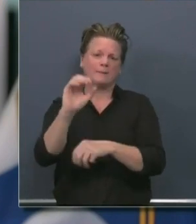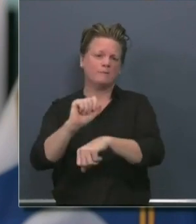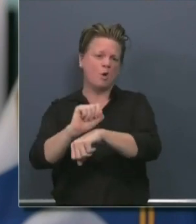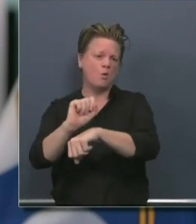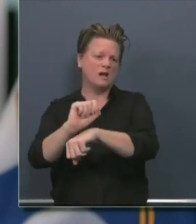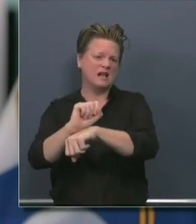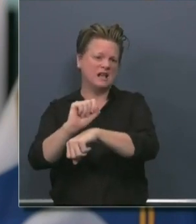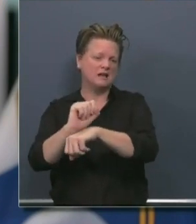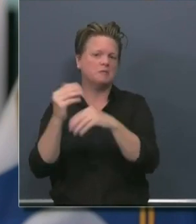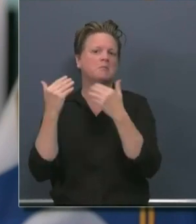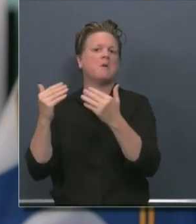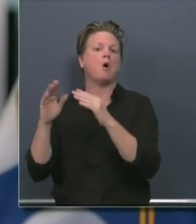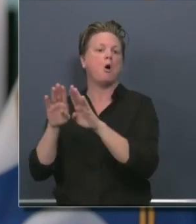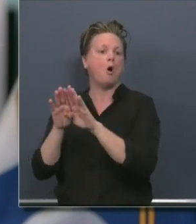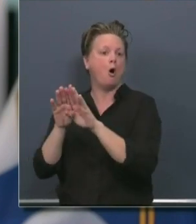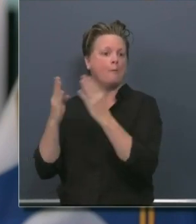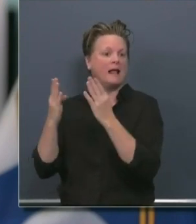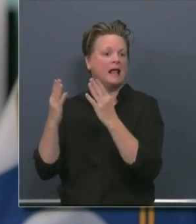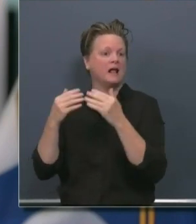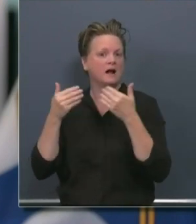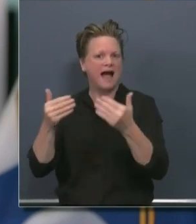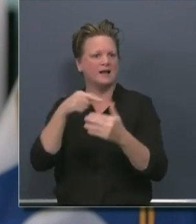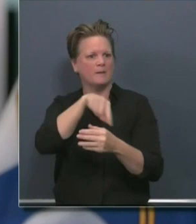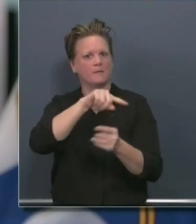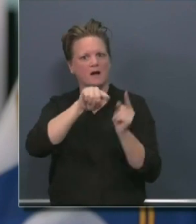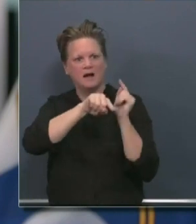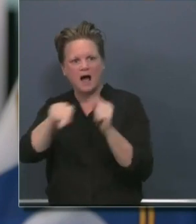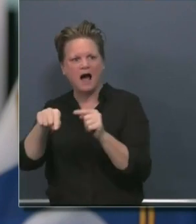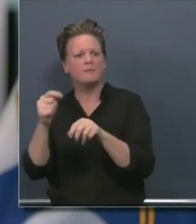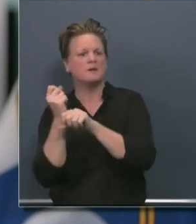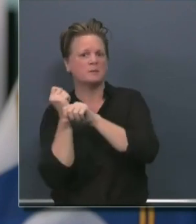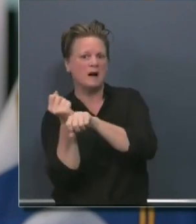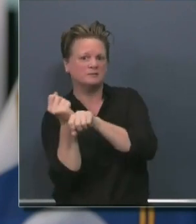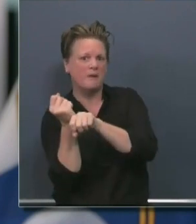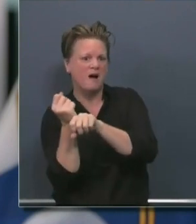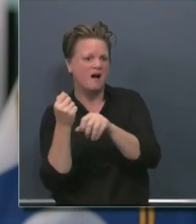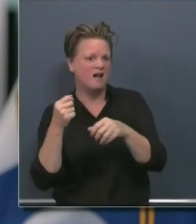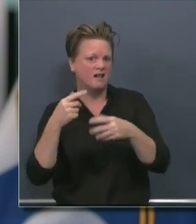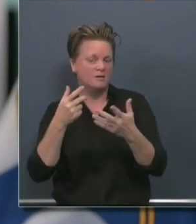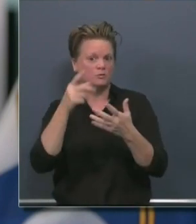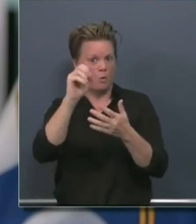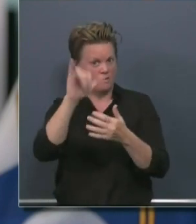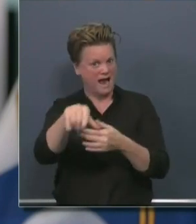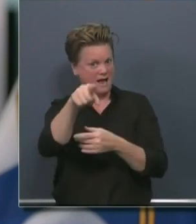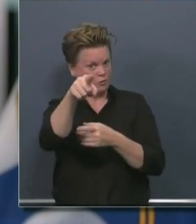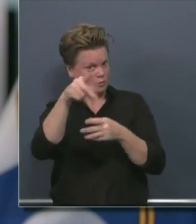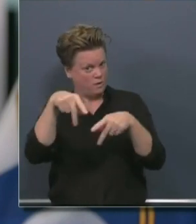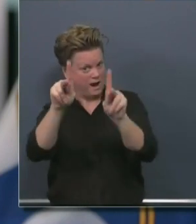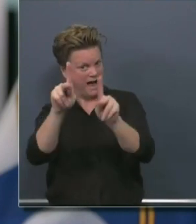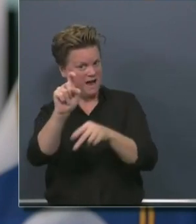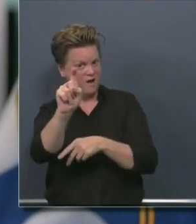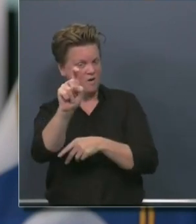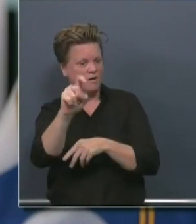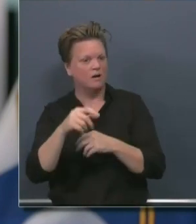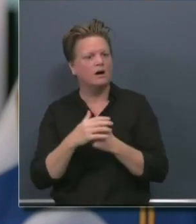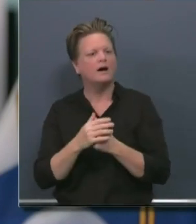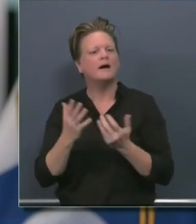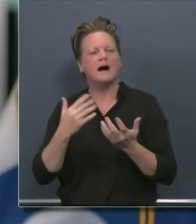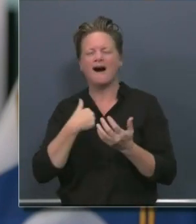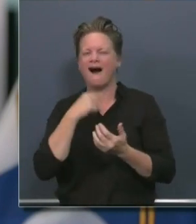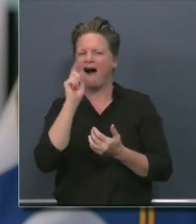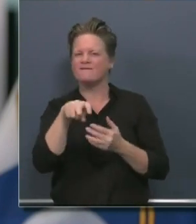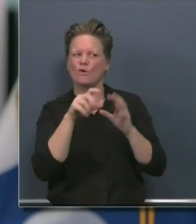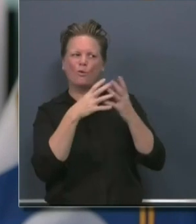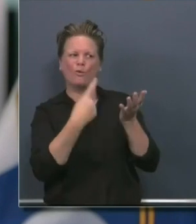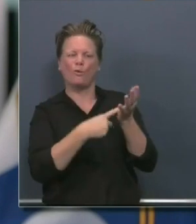going to allow something like that based on what you know? Yeah, we, we talked, I talked to the commissioner of Major League Baseball and he said we won't do anything